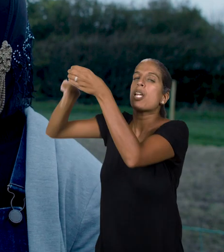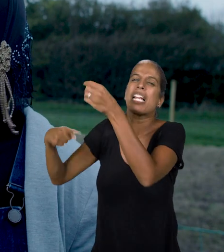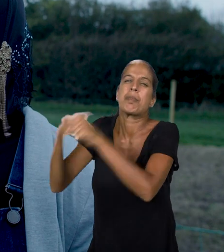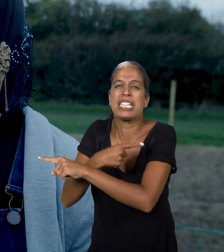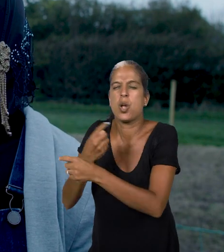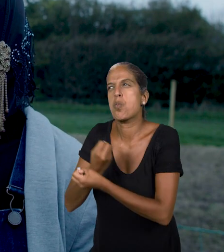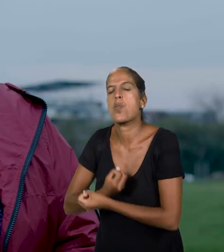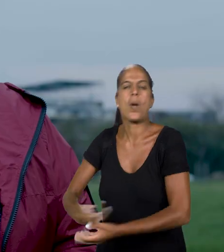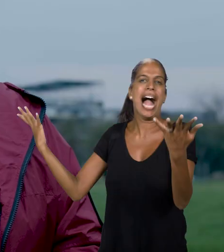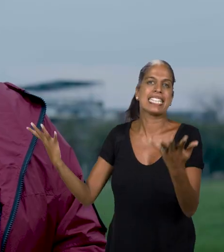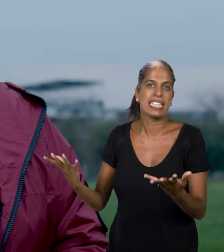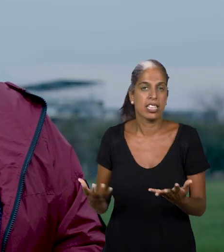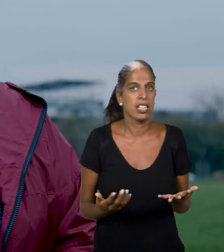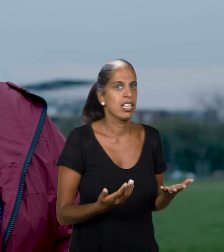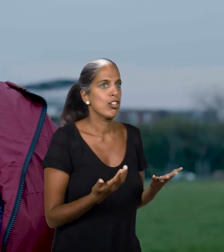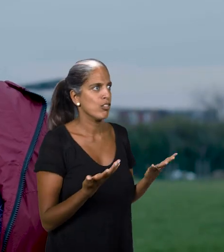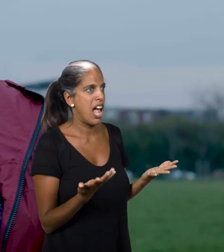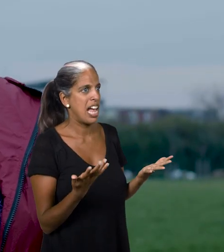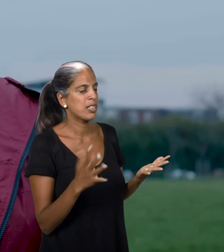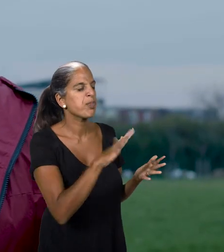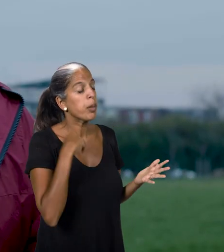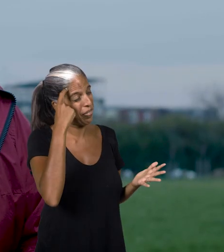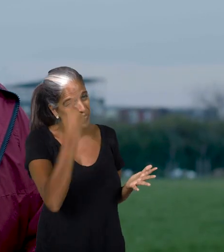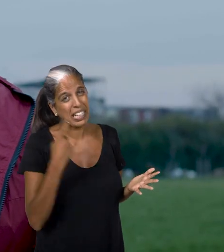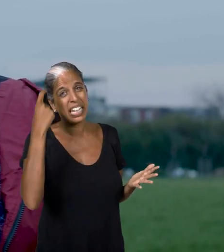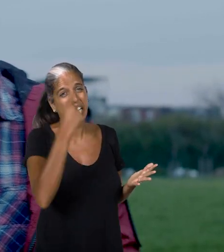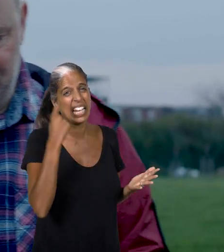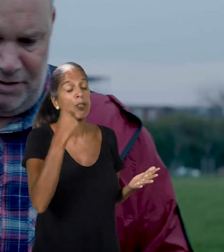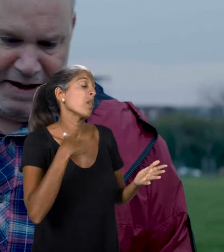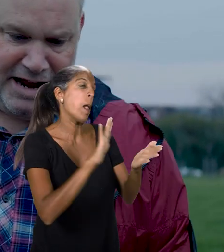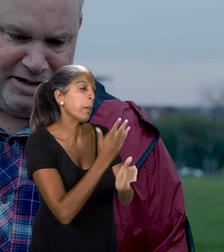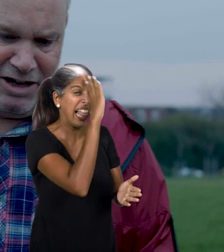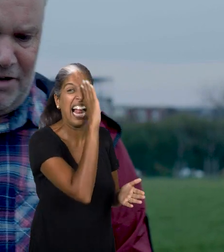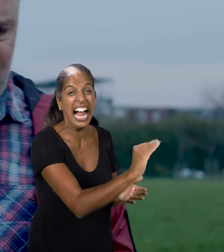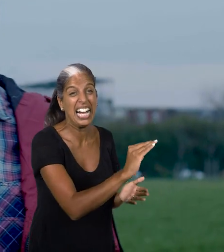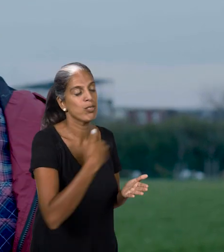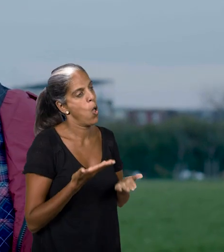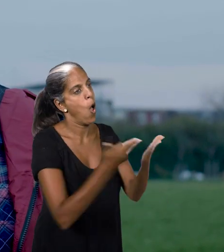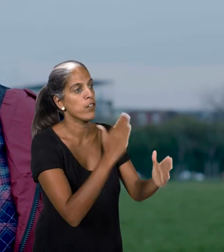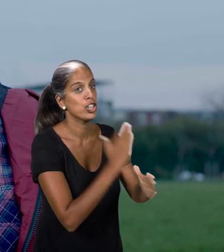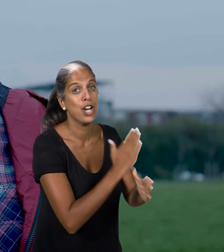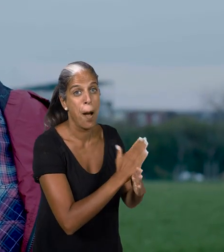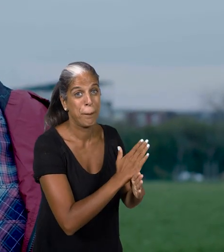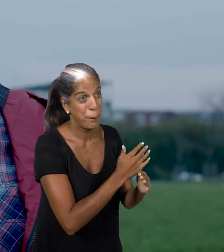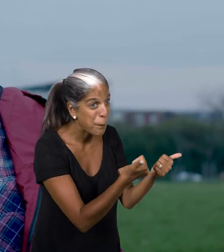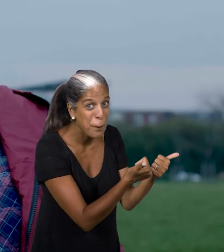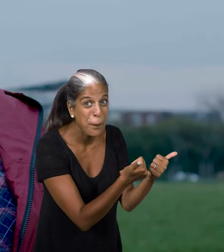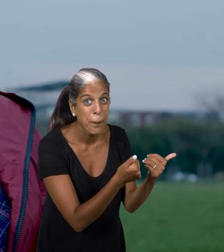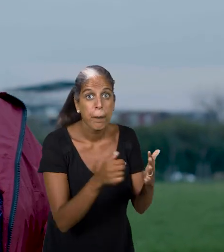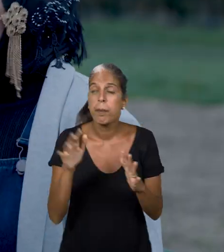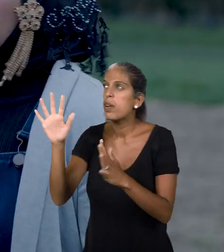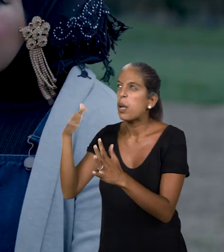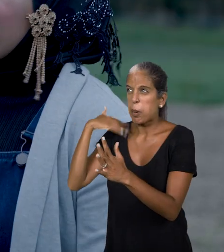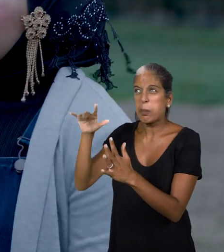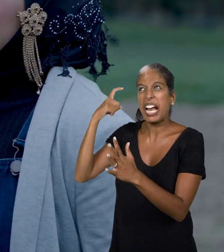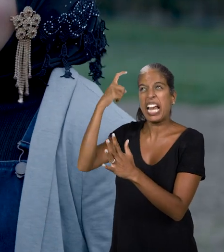wasted the chance. Right. Well, I've thought it over and I'm very pleased to tell you I'm going to offer you the job.